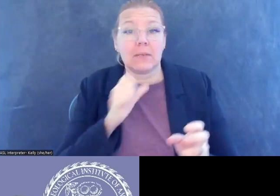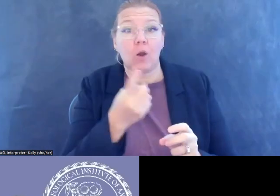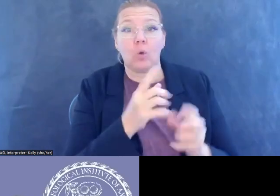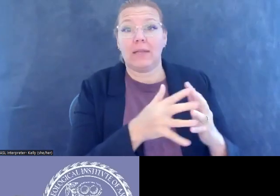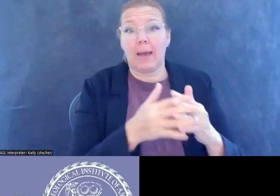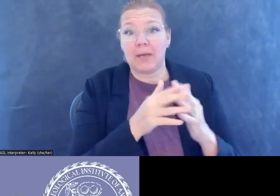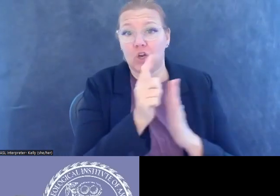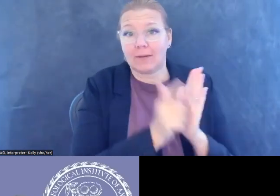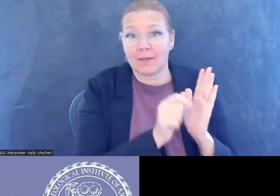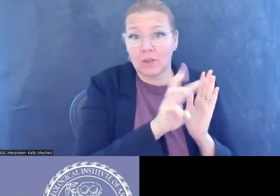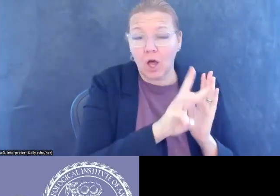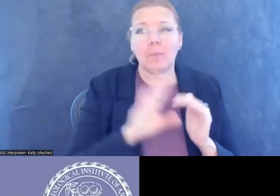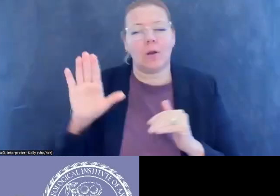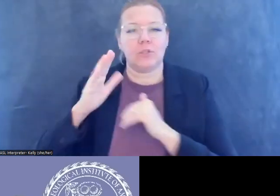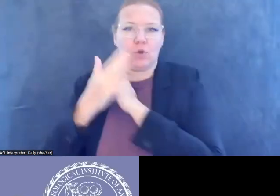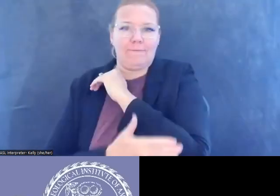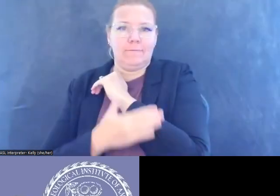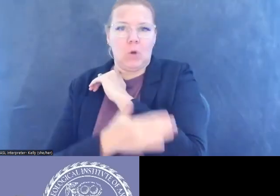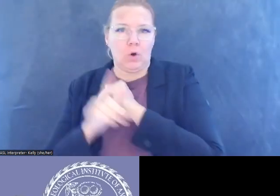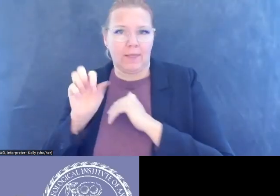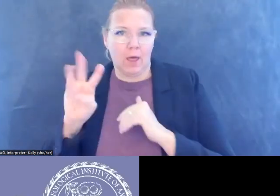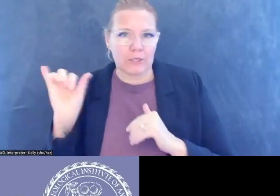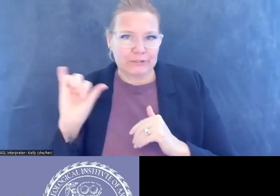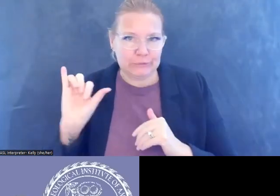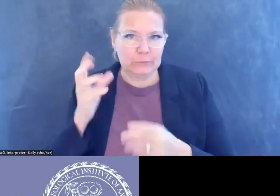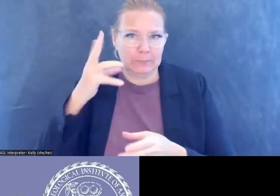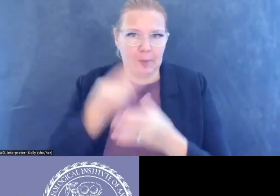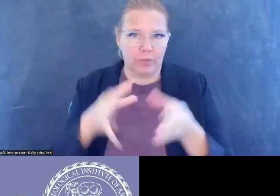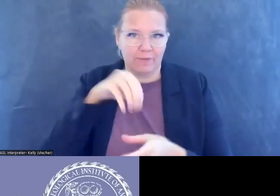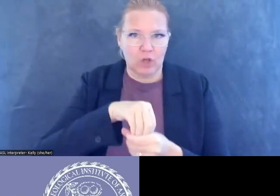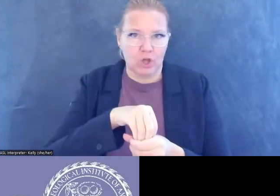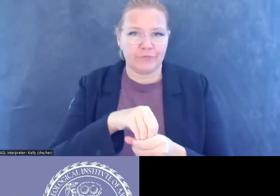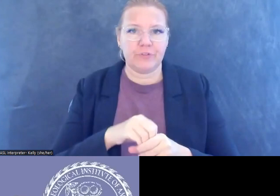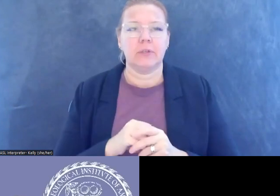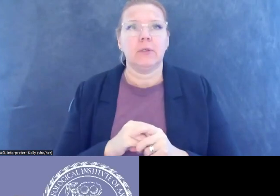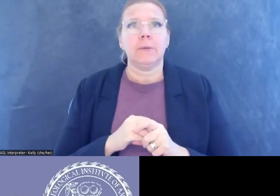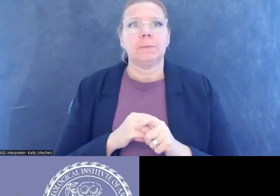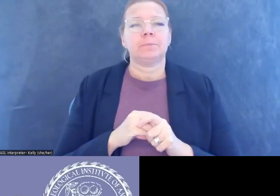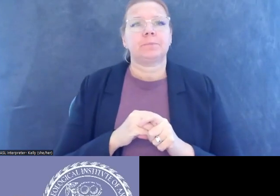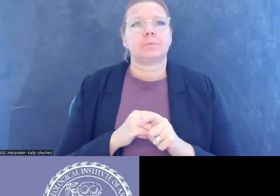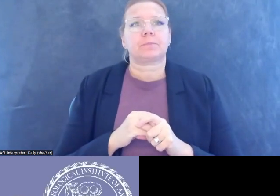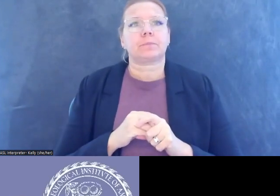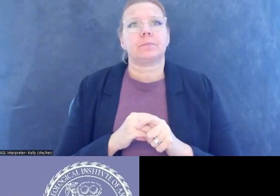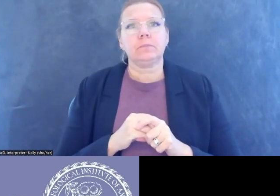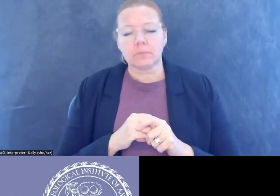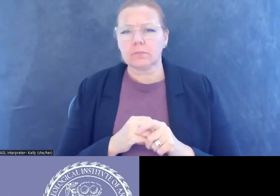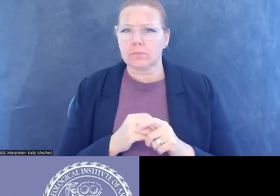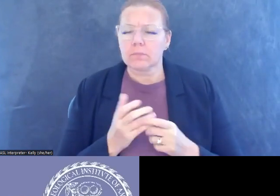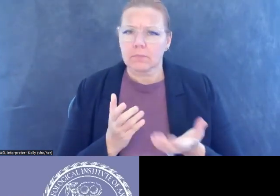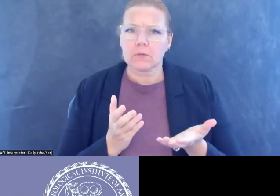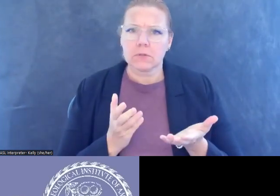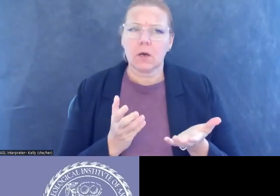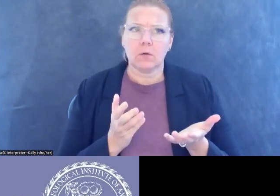complex issues of foreign law. And despite the successes that we see